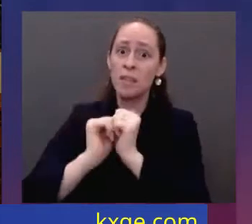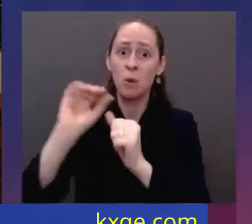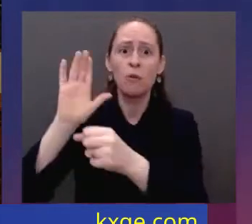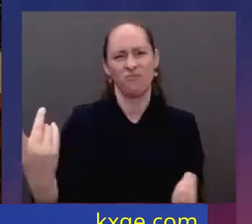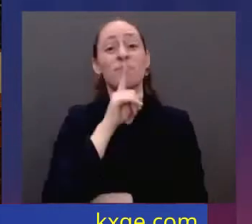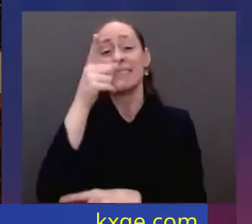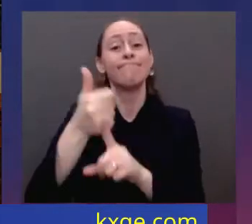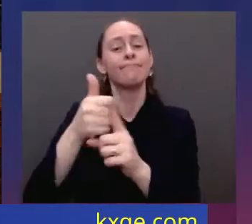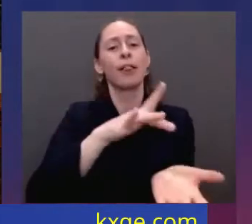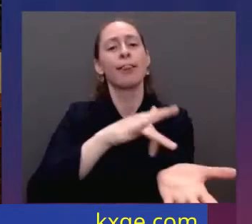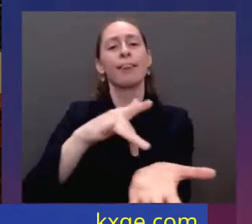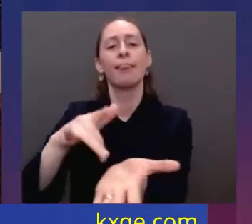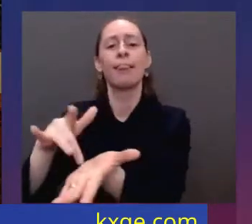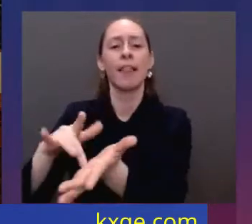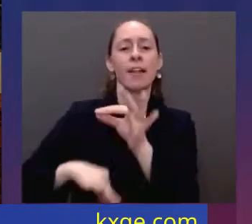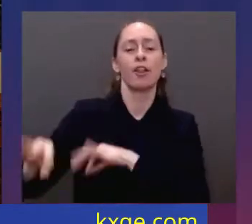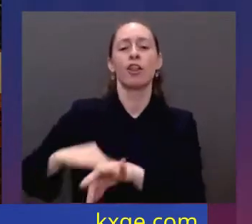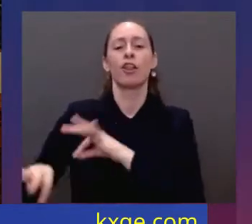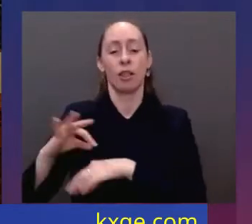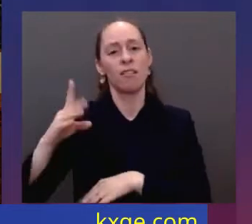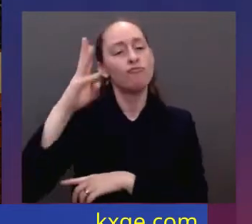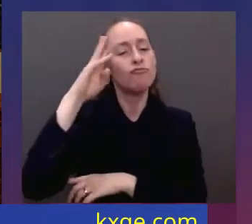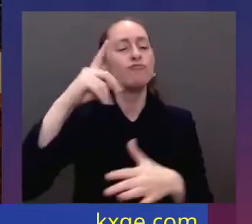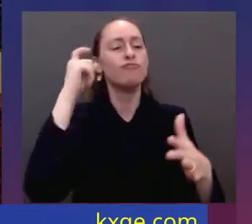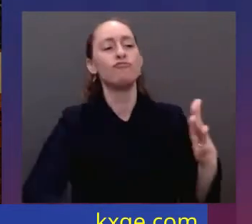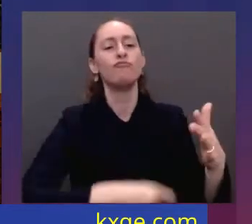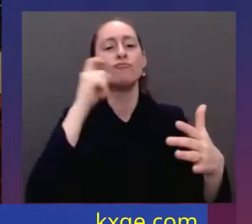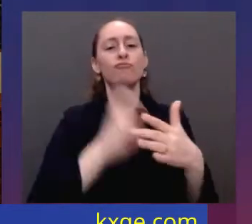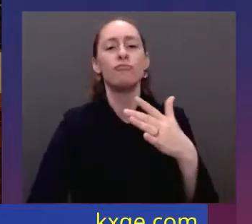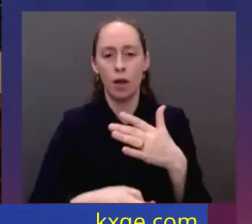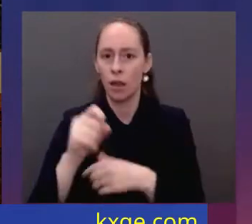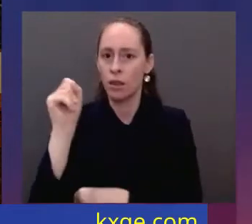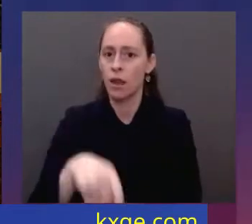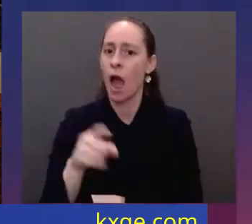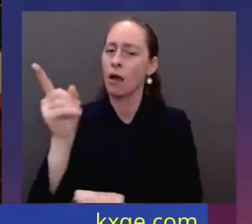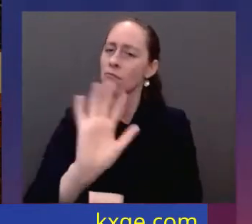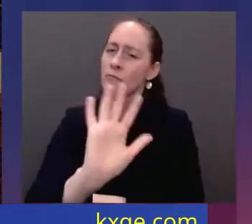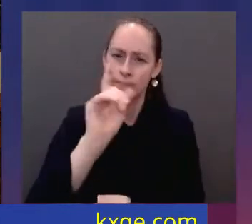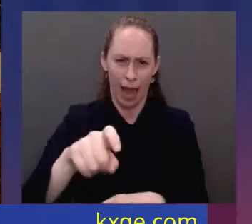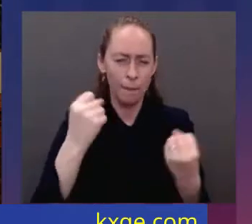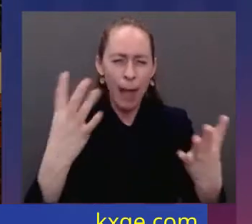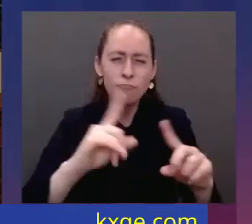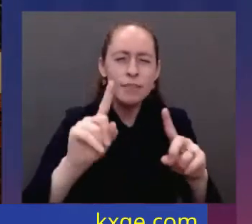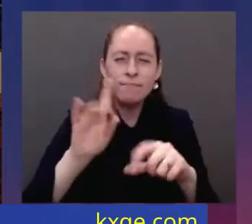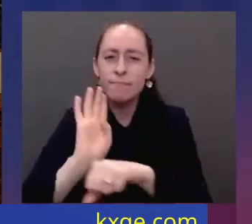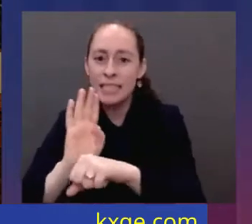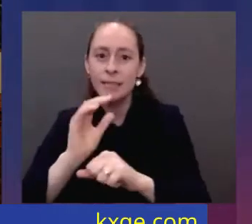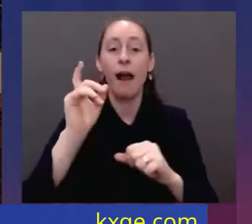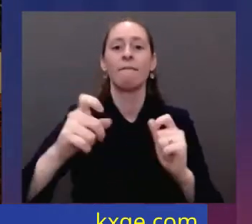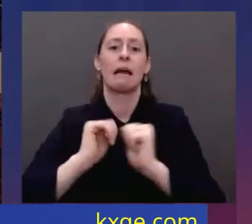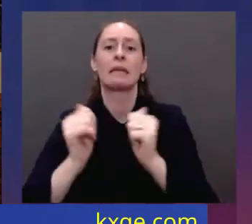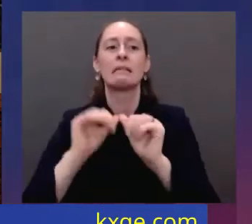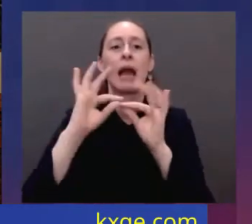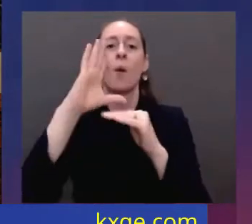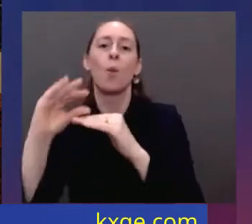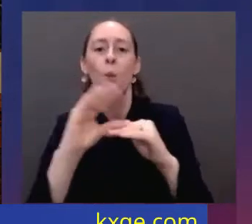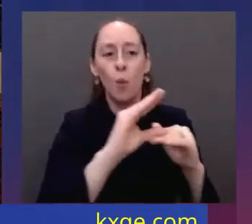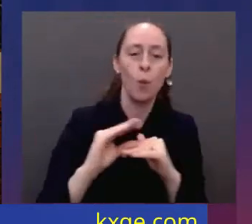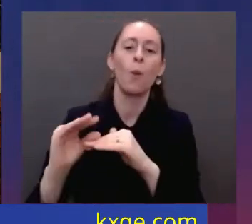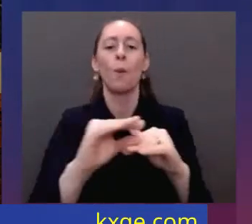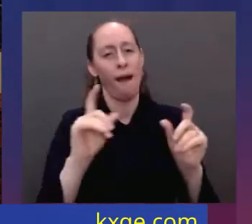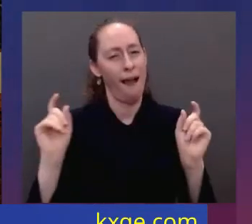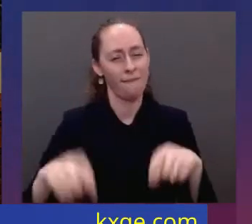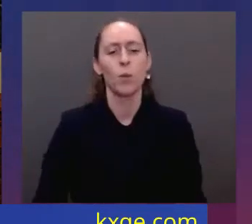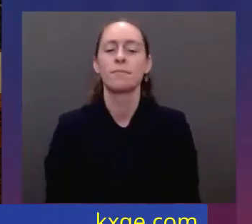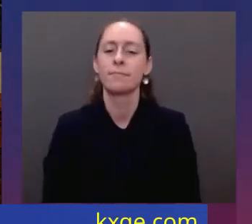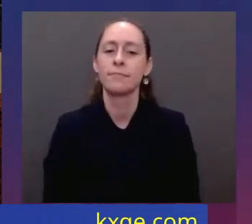up profits. When corporations have to compete, their profits go up and your prices go up and they don't have to compete. Small businesses and family farmers and ranchers, I need not tell